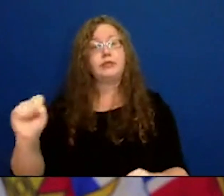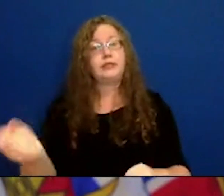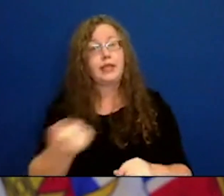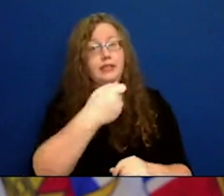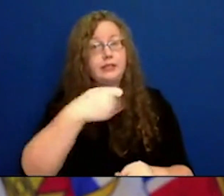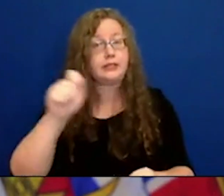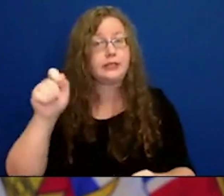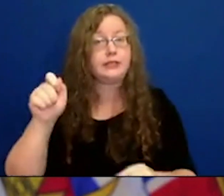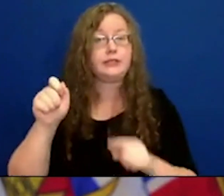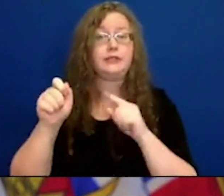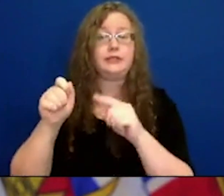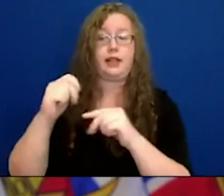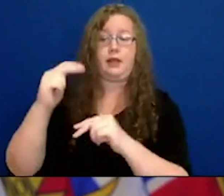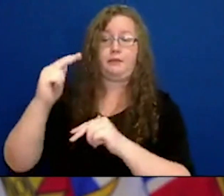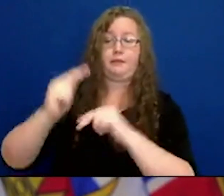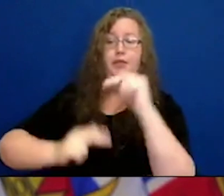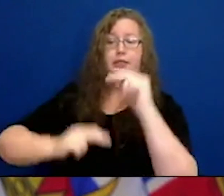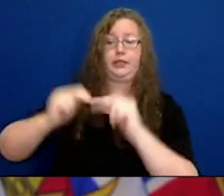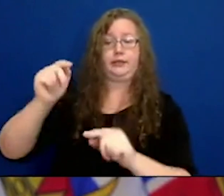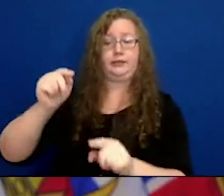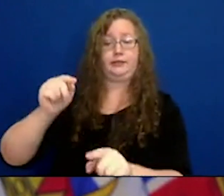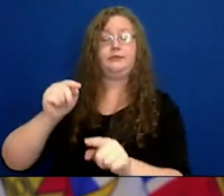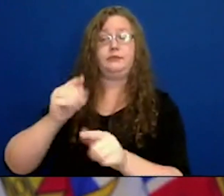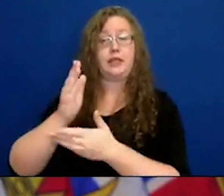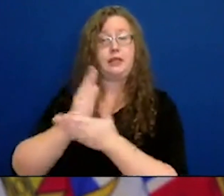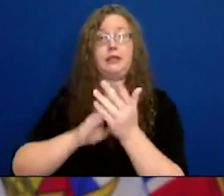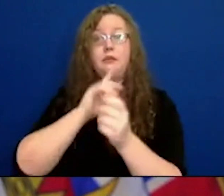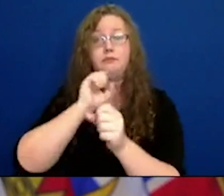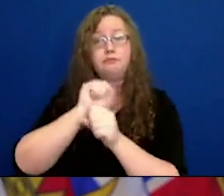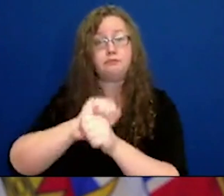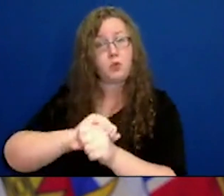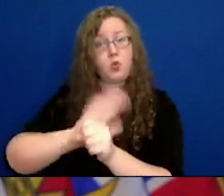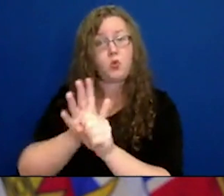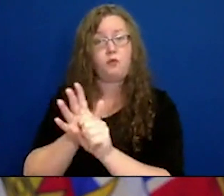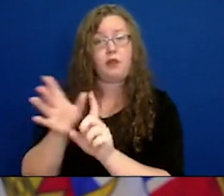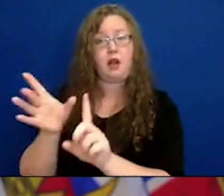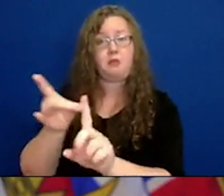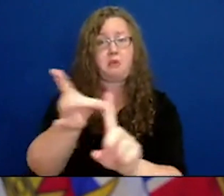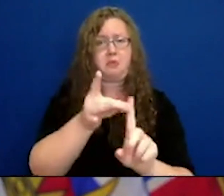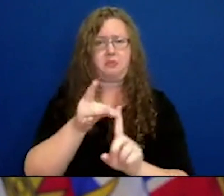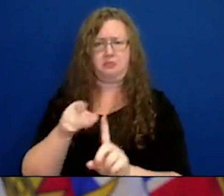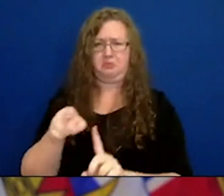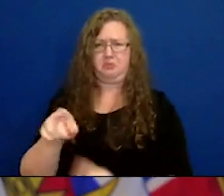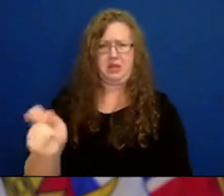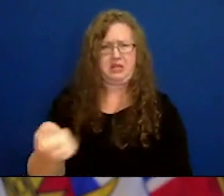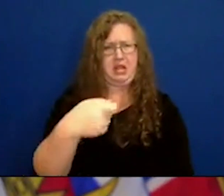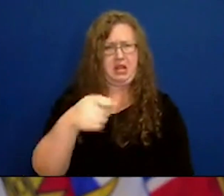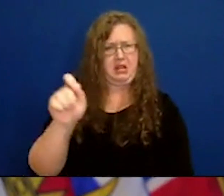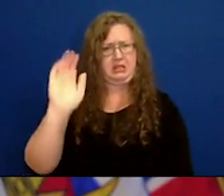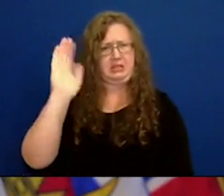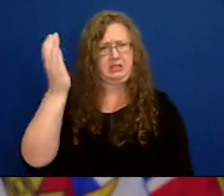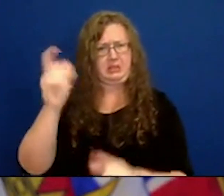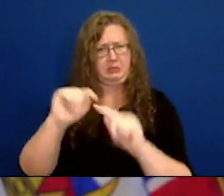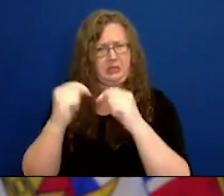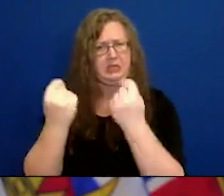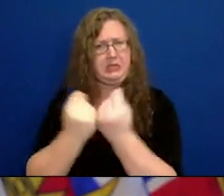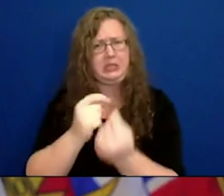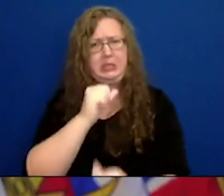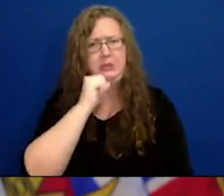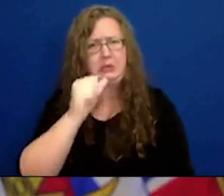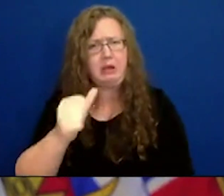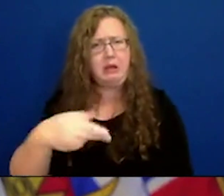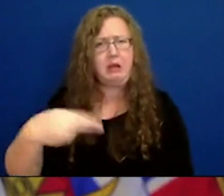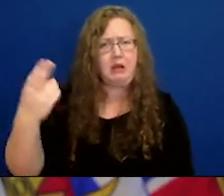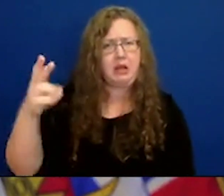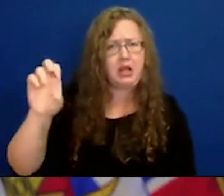facilities that were the cause of some cases. And that doesn't really feel like it would be an especially